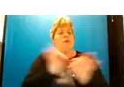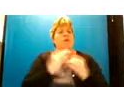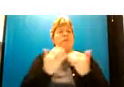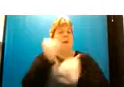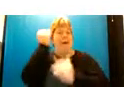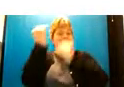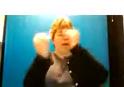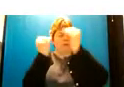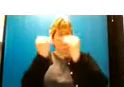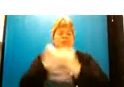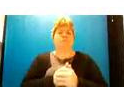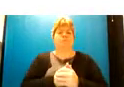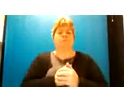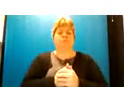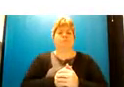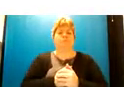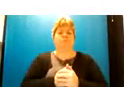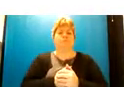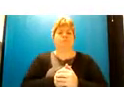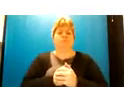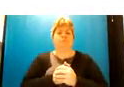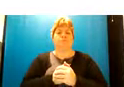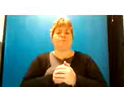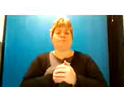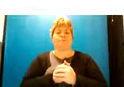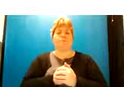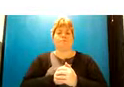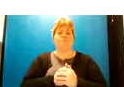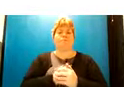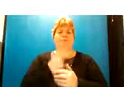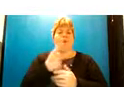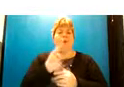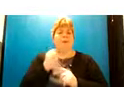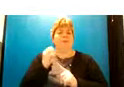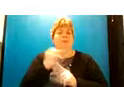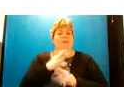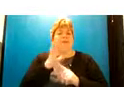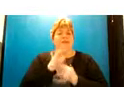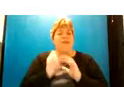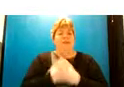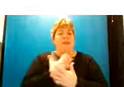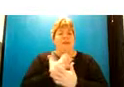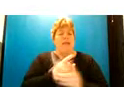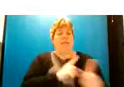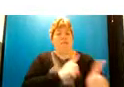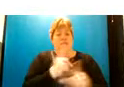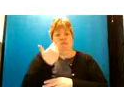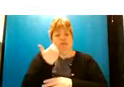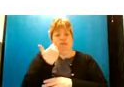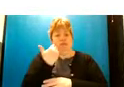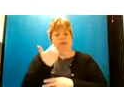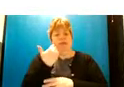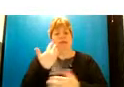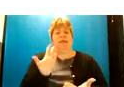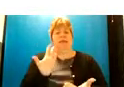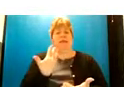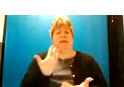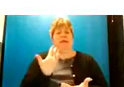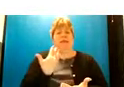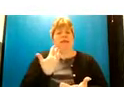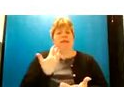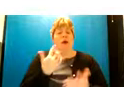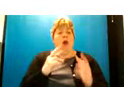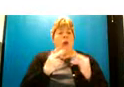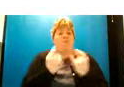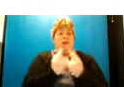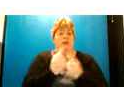um in particular so um one of the most significant developments that we've seen in in recent months and years is uh hopefully